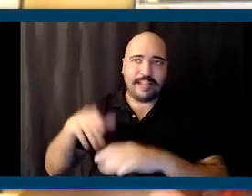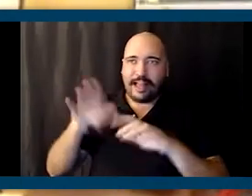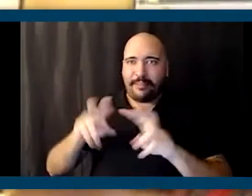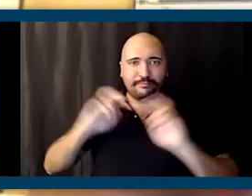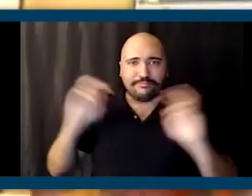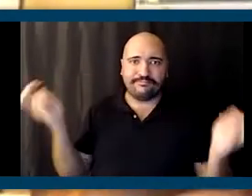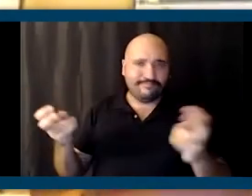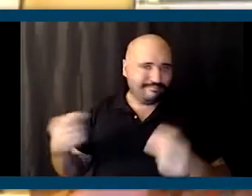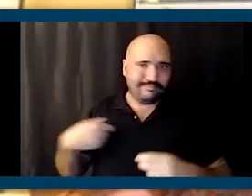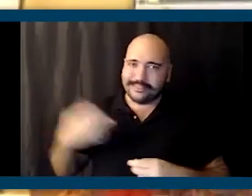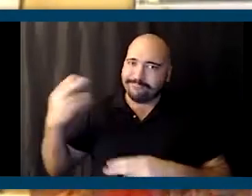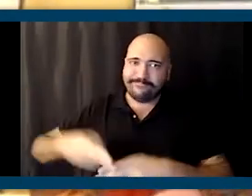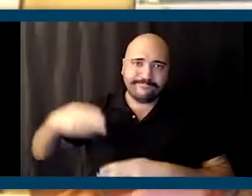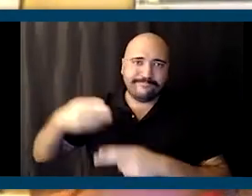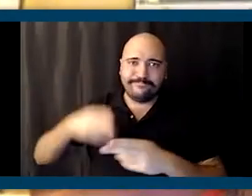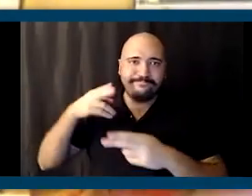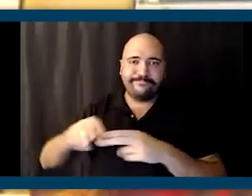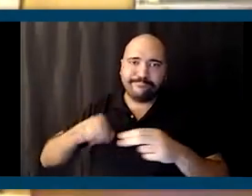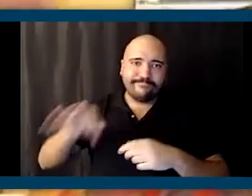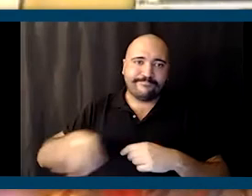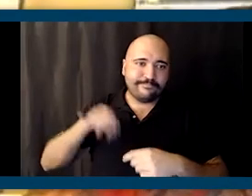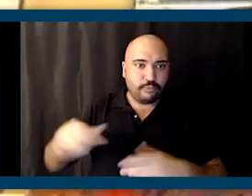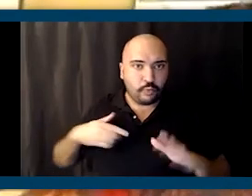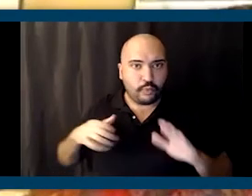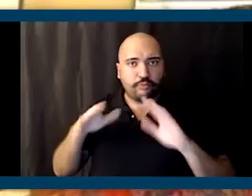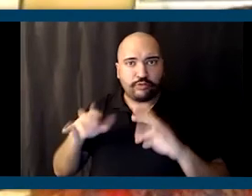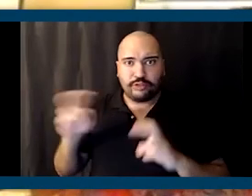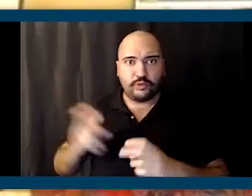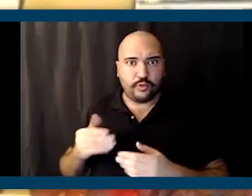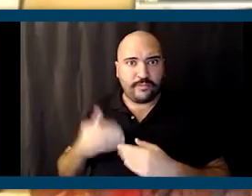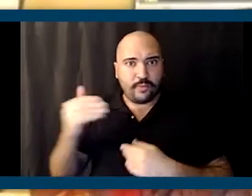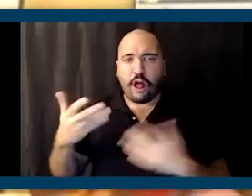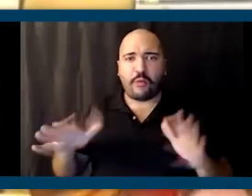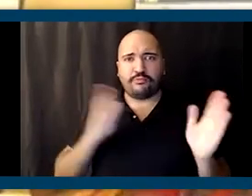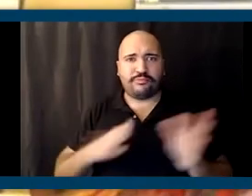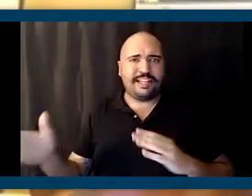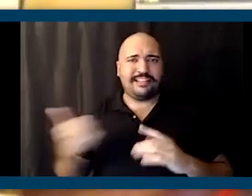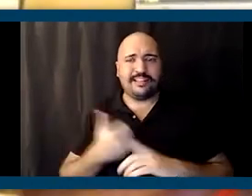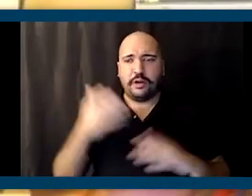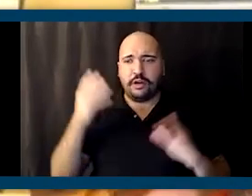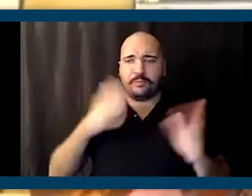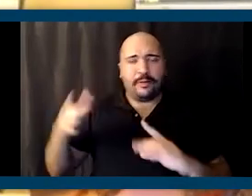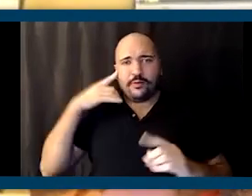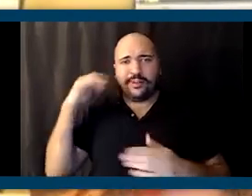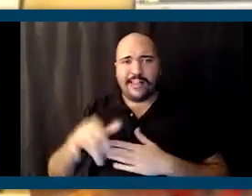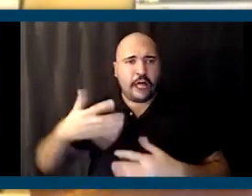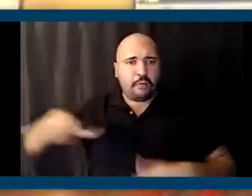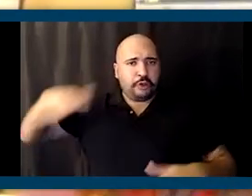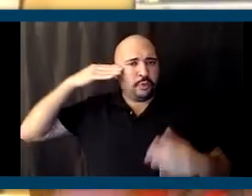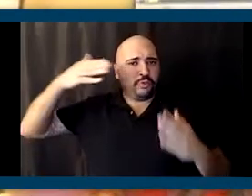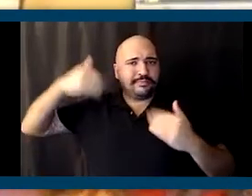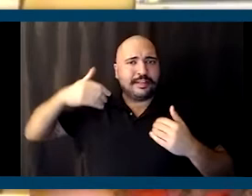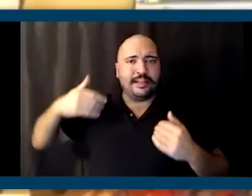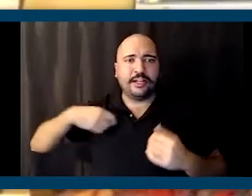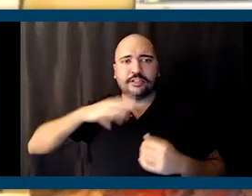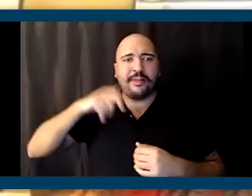issues, when we pushed these issues forward, they were already prepared. They were prepped for it. They knew what was coming. I talked about